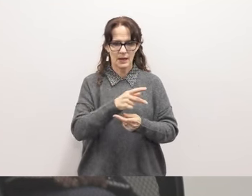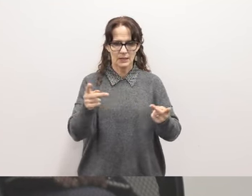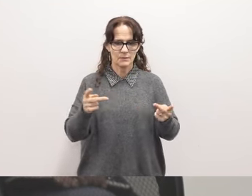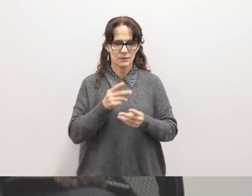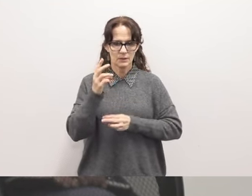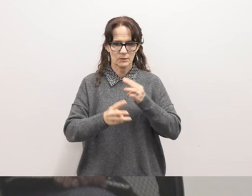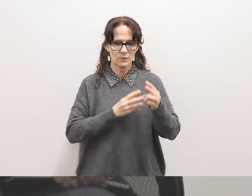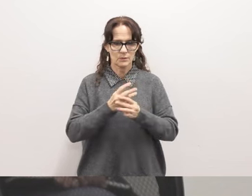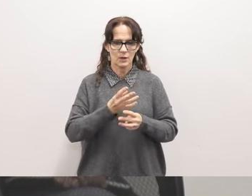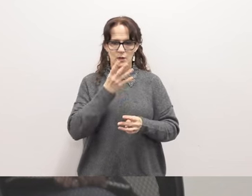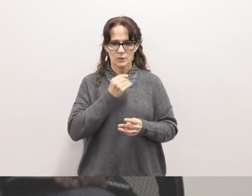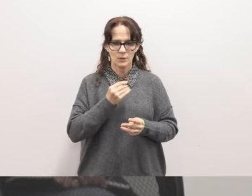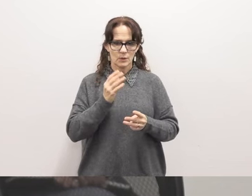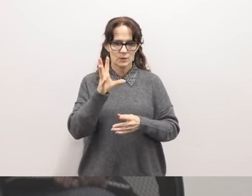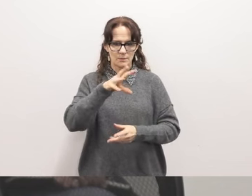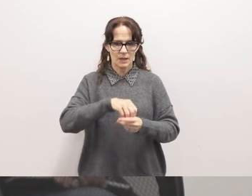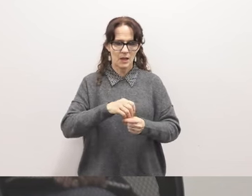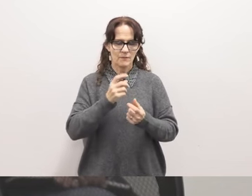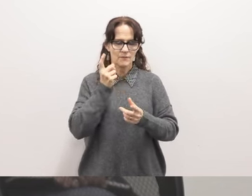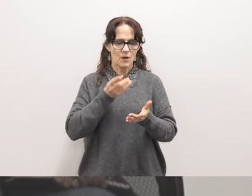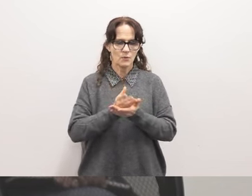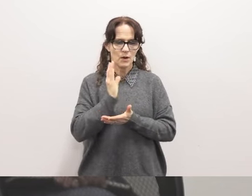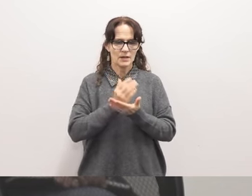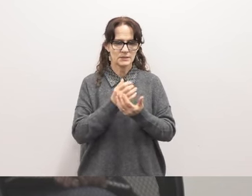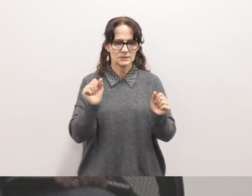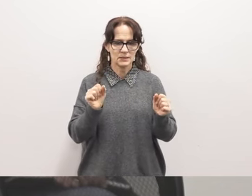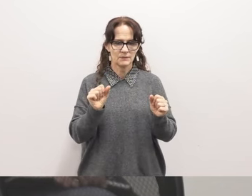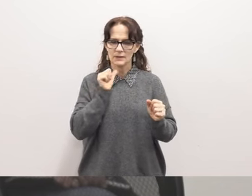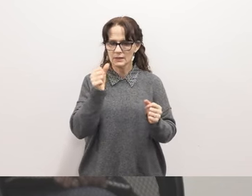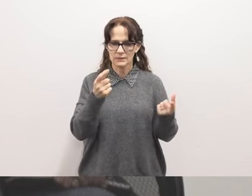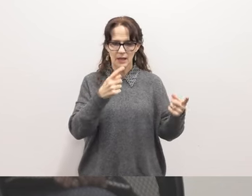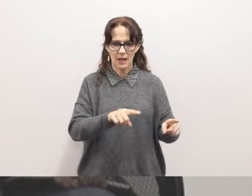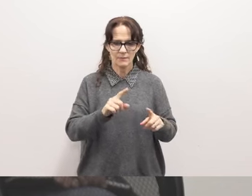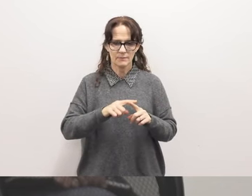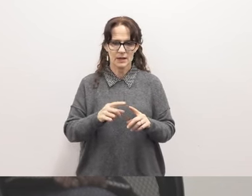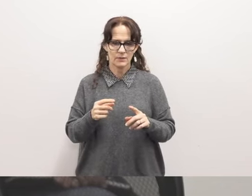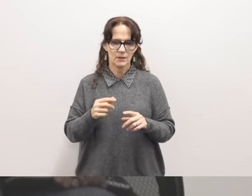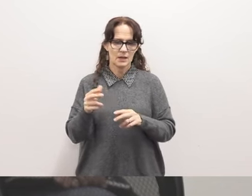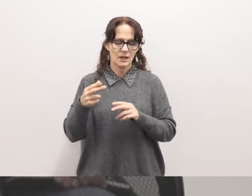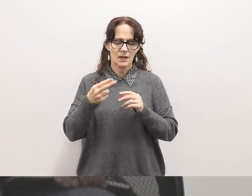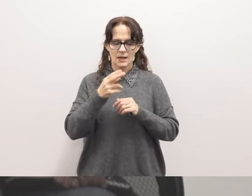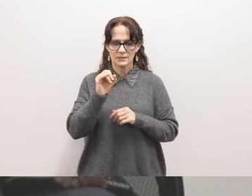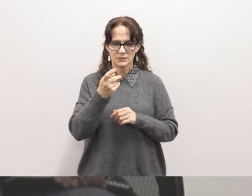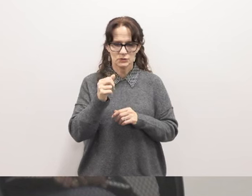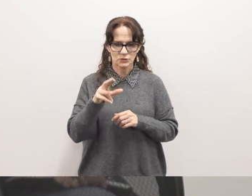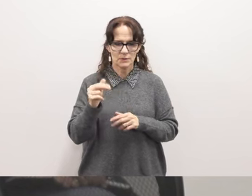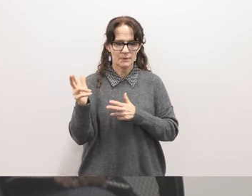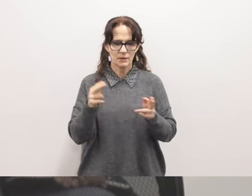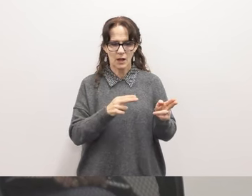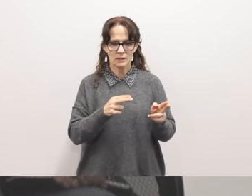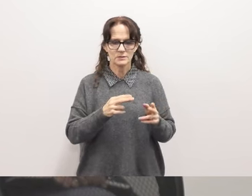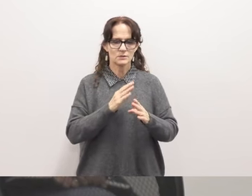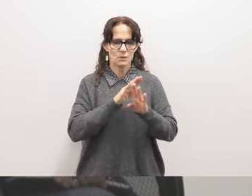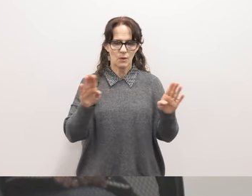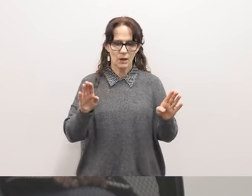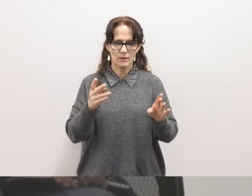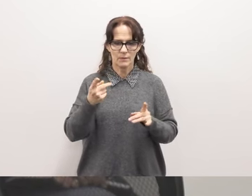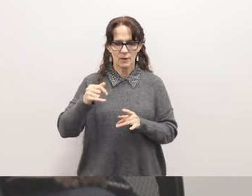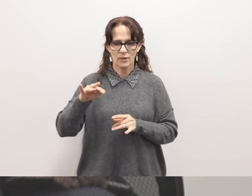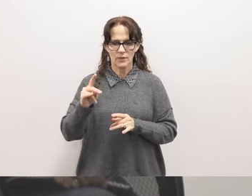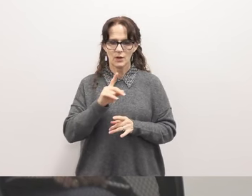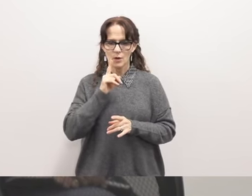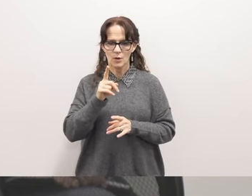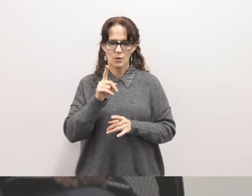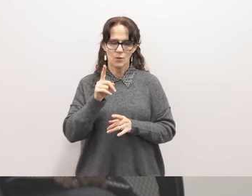Jewish people belong and have a right to safety. Real safety does not grow out of censorship, guns, walls, legal Parthiad, or a police state. Real